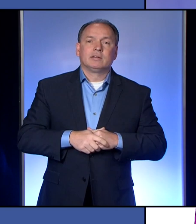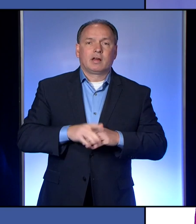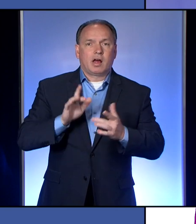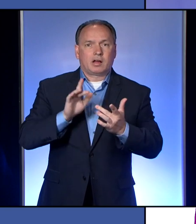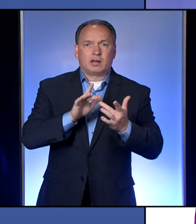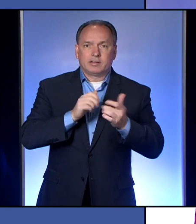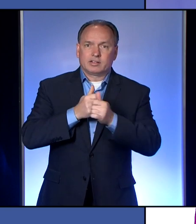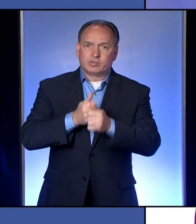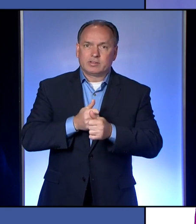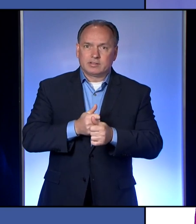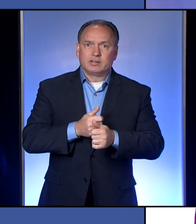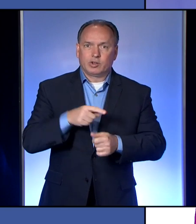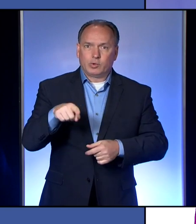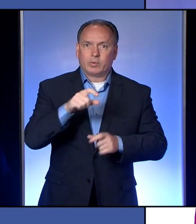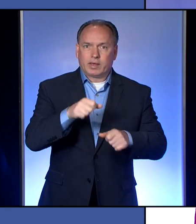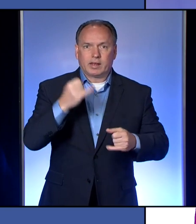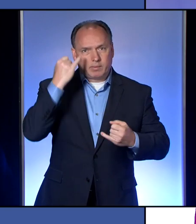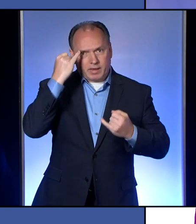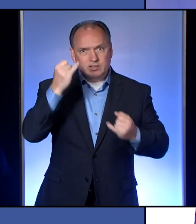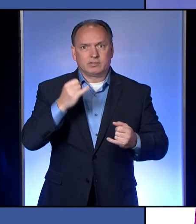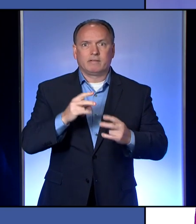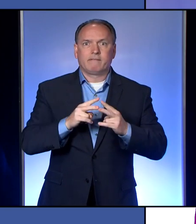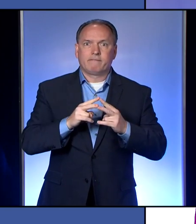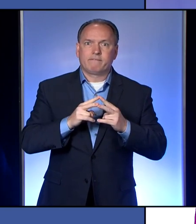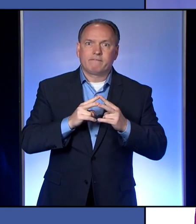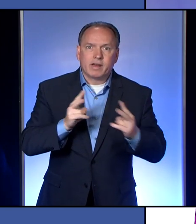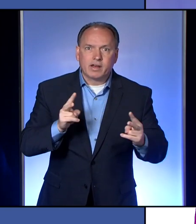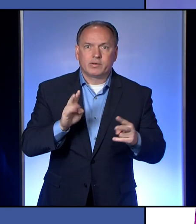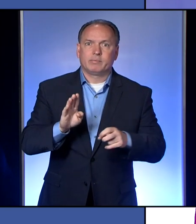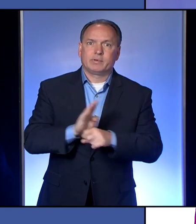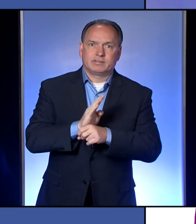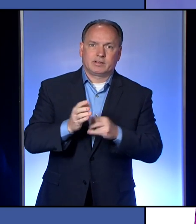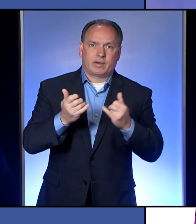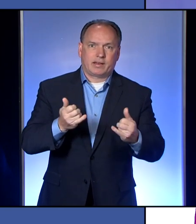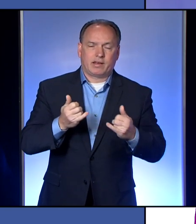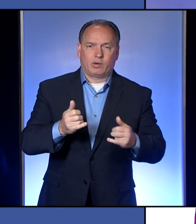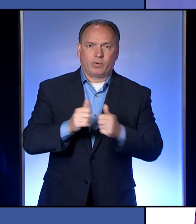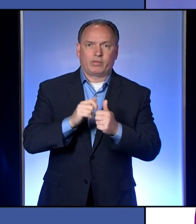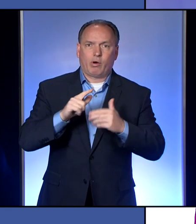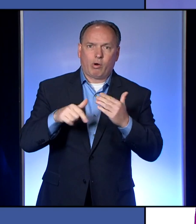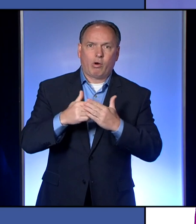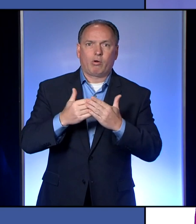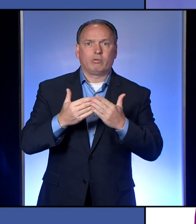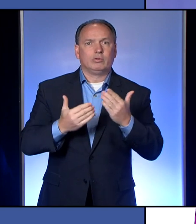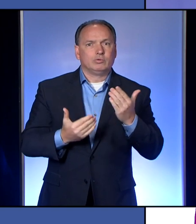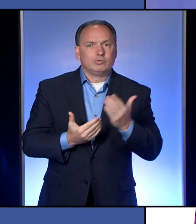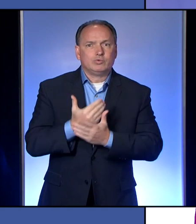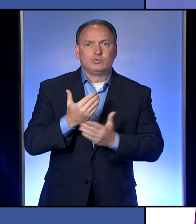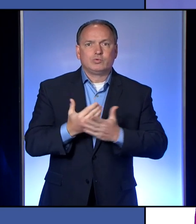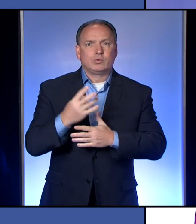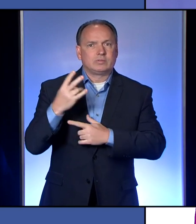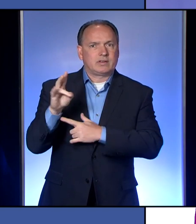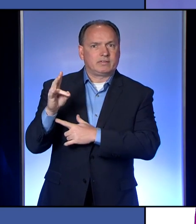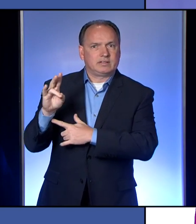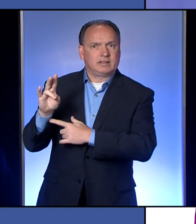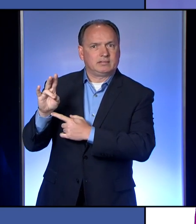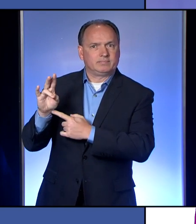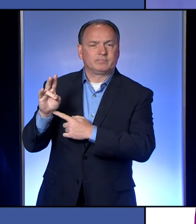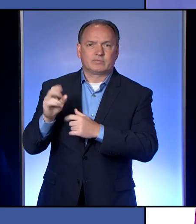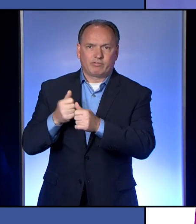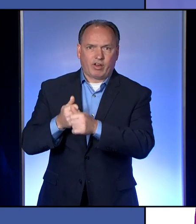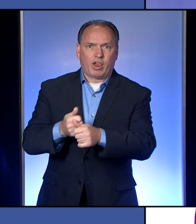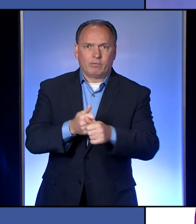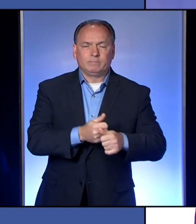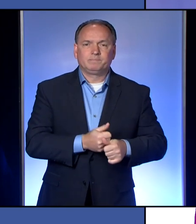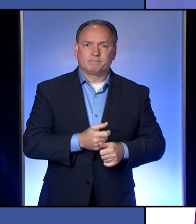of Health, as you can imagine, is very, very busy right now with all of these cases to follow, and they continue to do